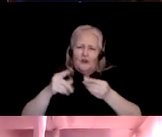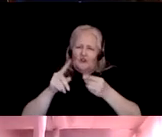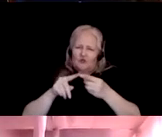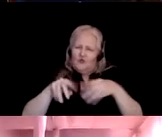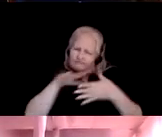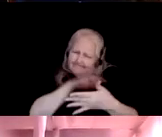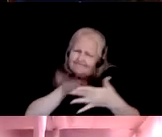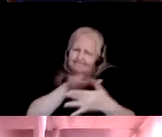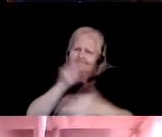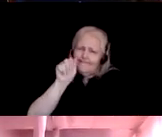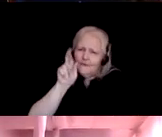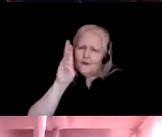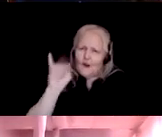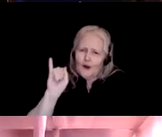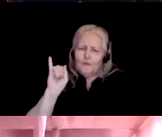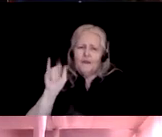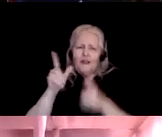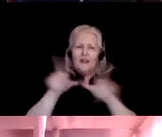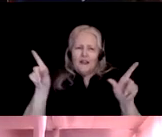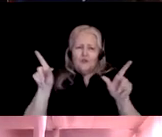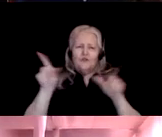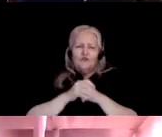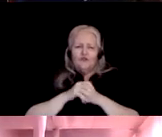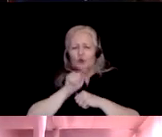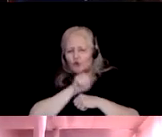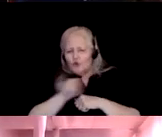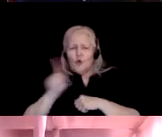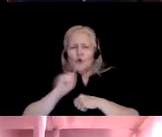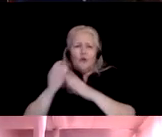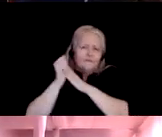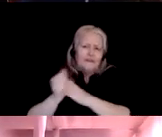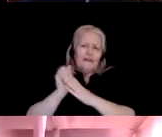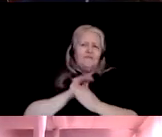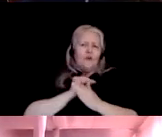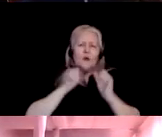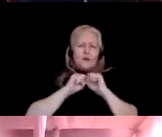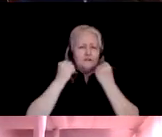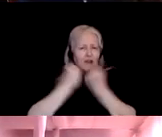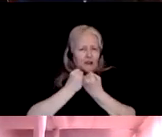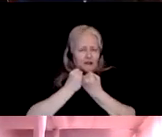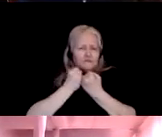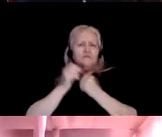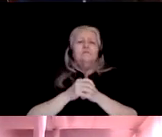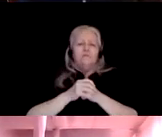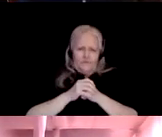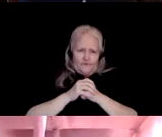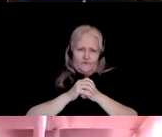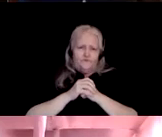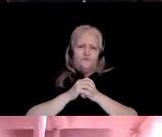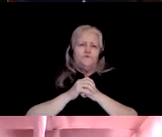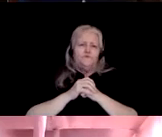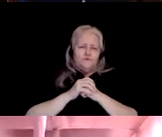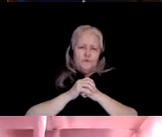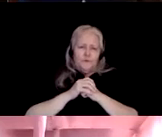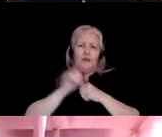youths are the backbone of our society. Therefore, they have